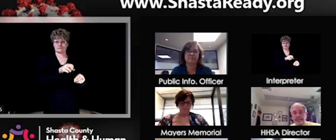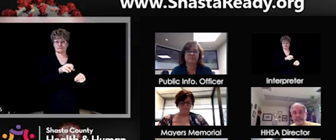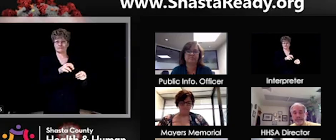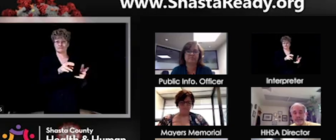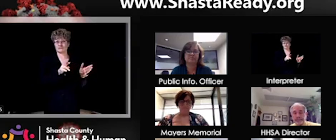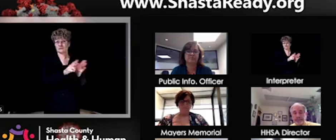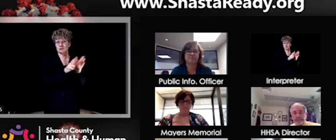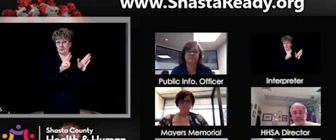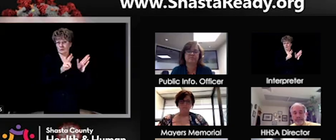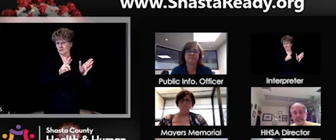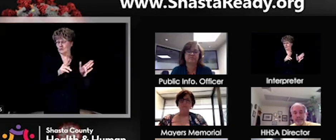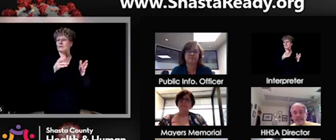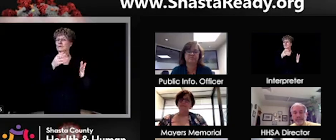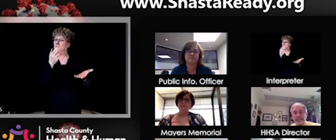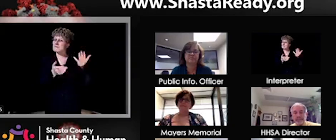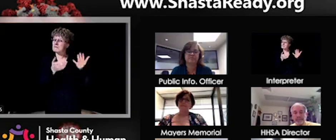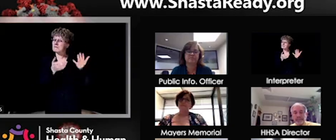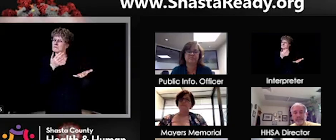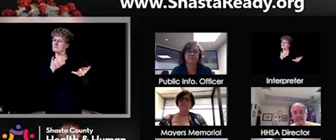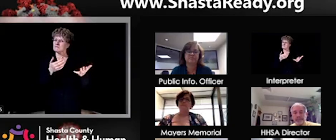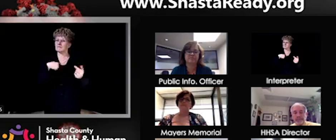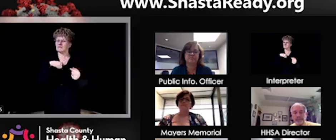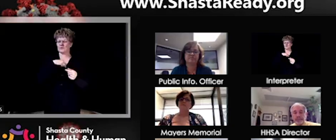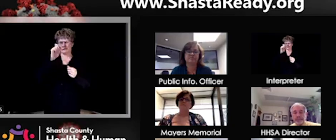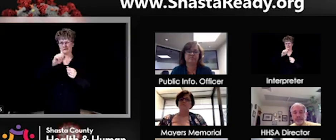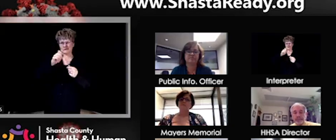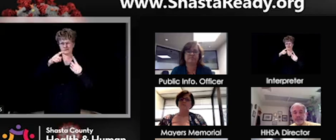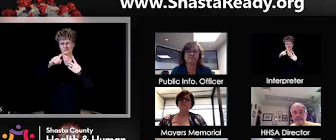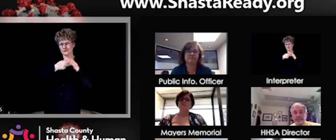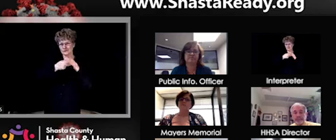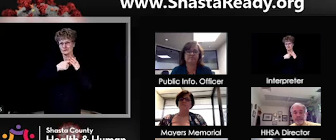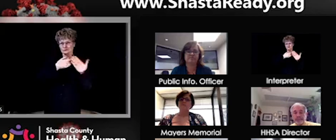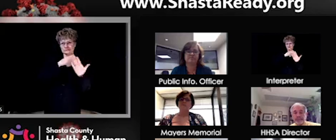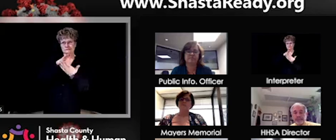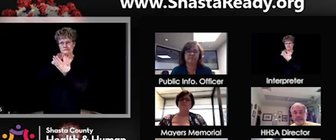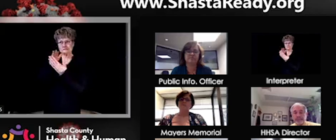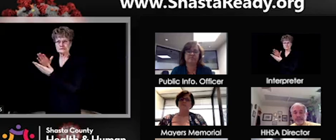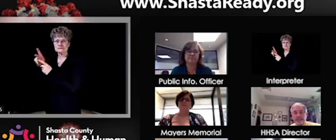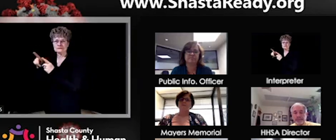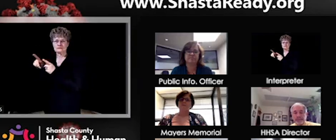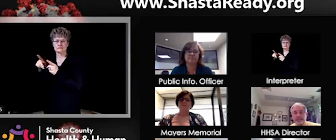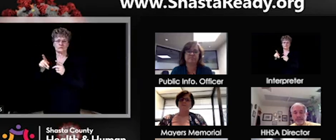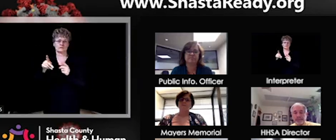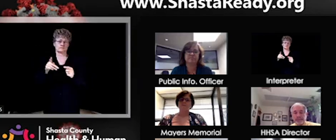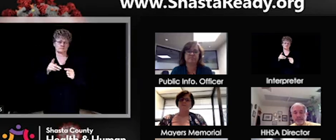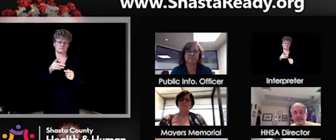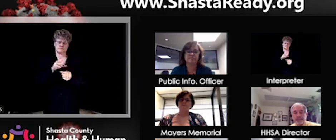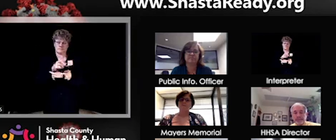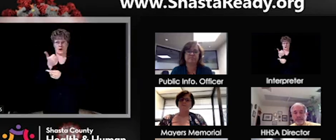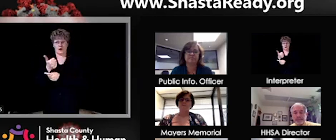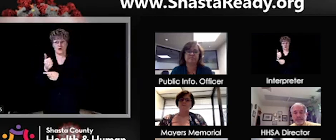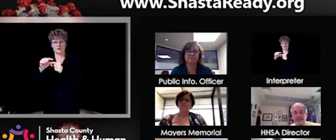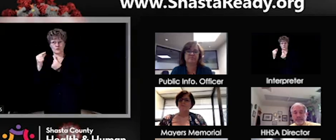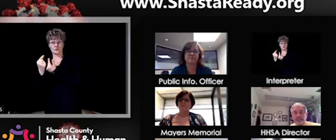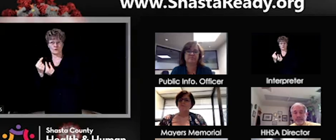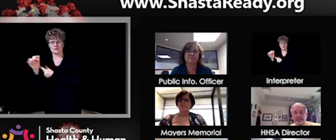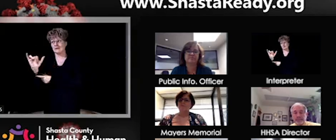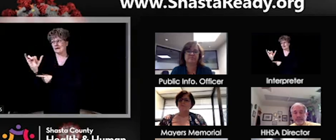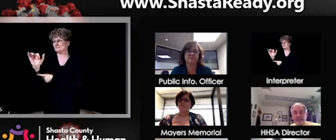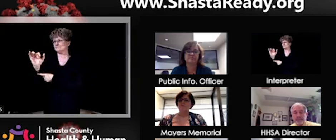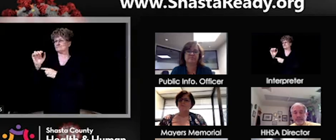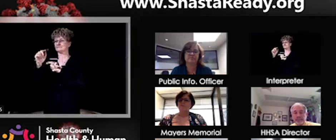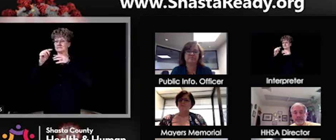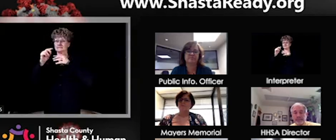starting to reopen and may see the rodeo as, hey, they got away with it. I think we can too.